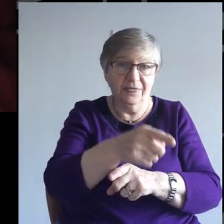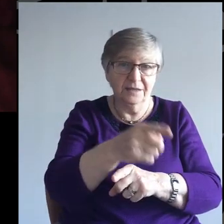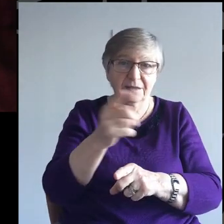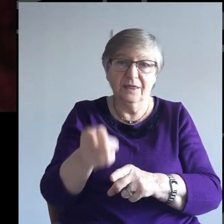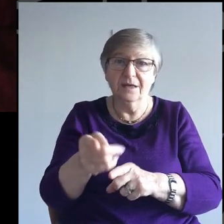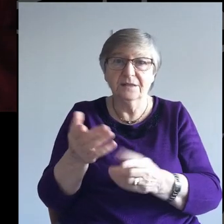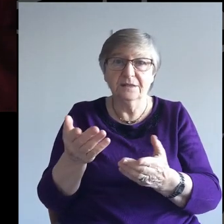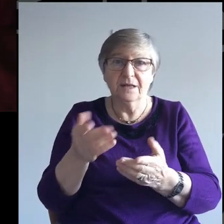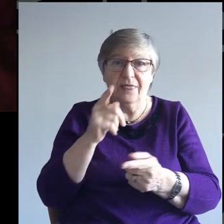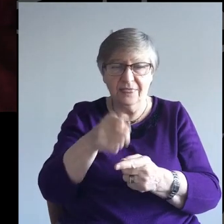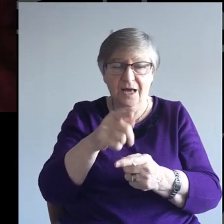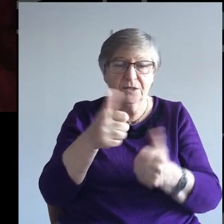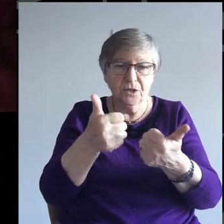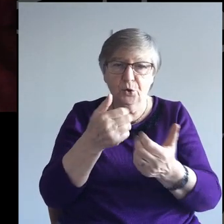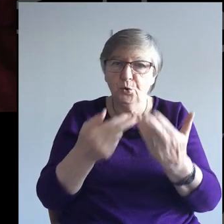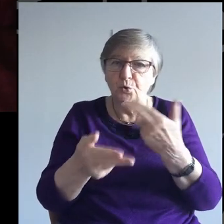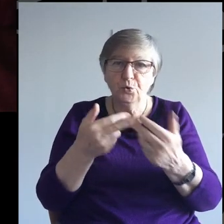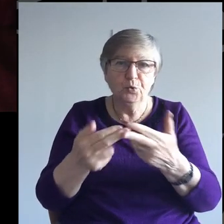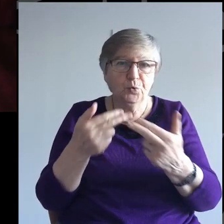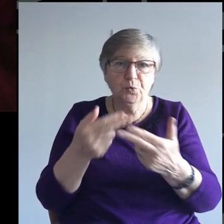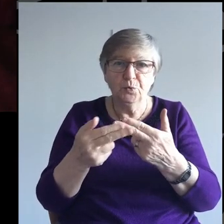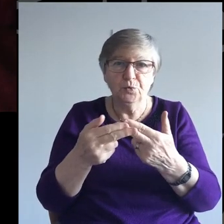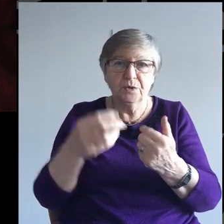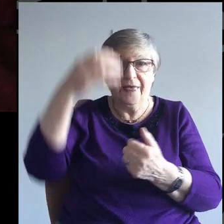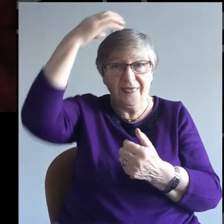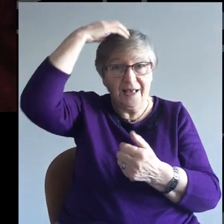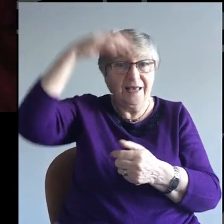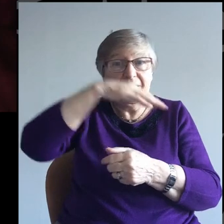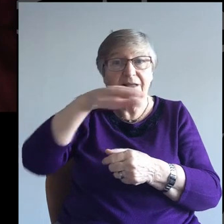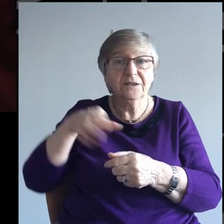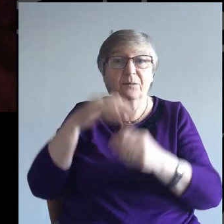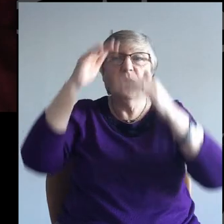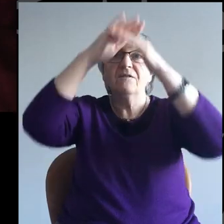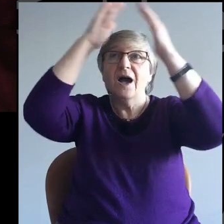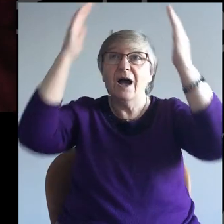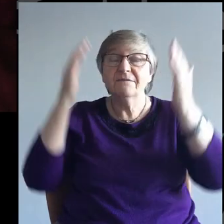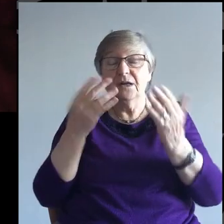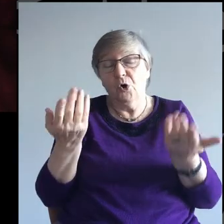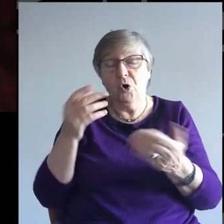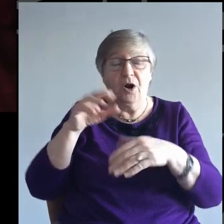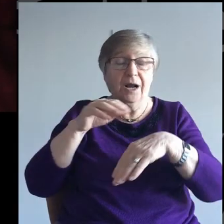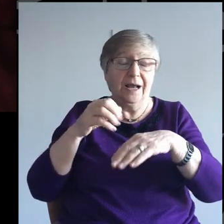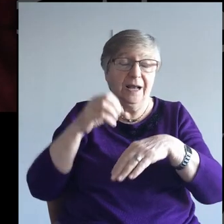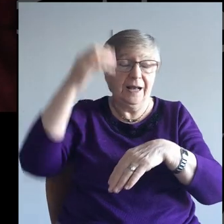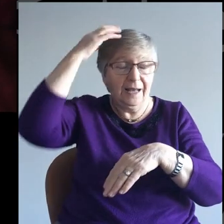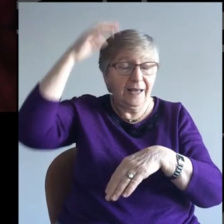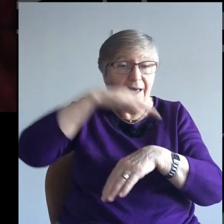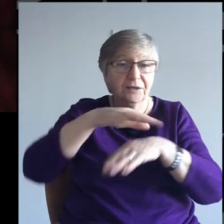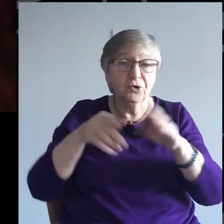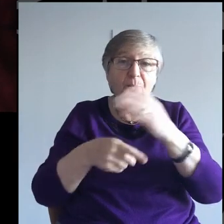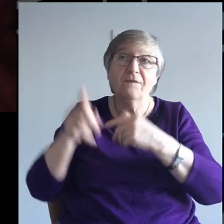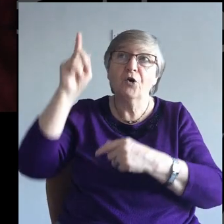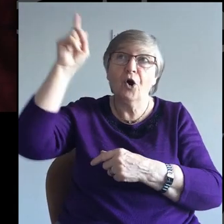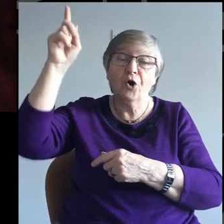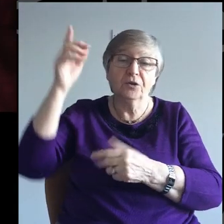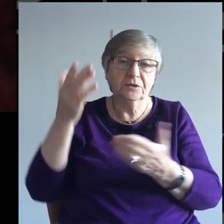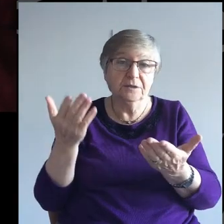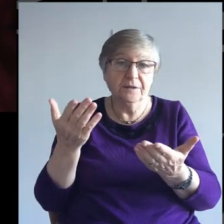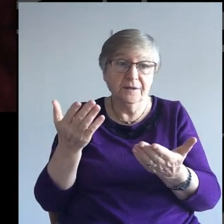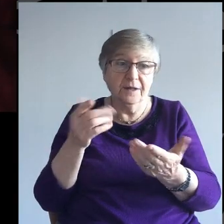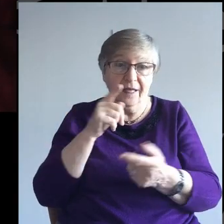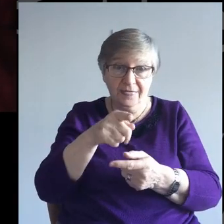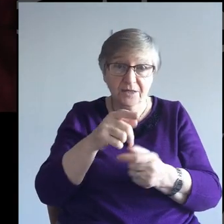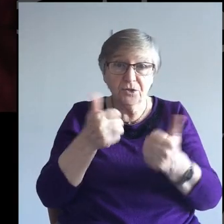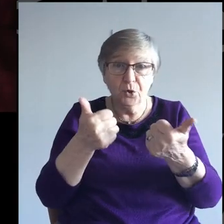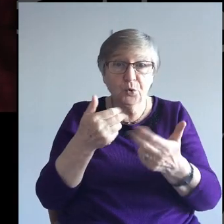This is what the good news is. This is what the good news of the kingdom of heaven, as Matthew calls it, or the kingdom of God, as it's referred to in Mark and Luke. This